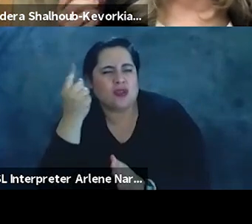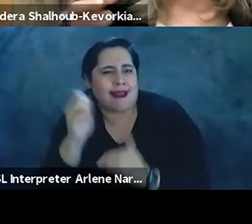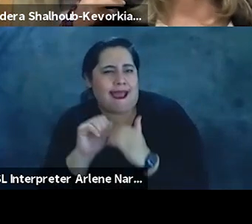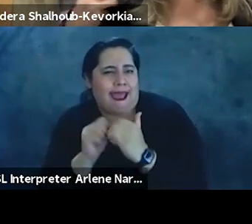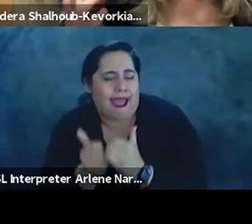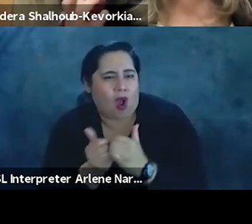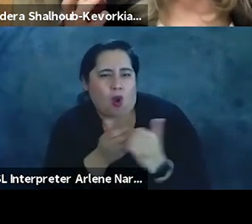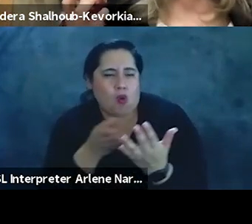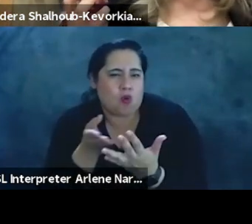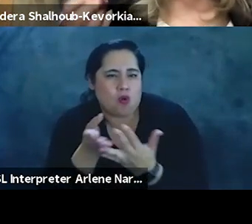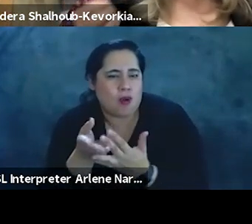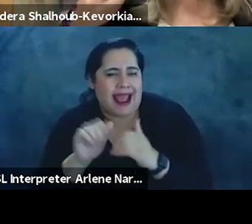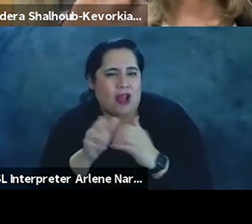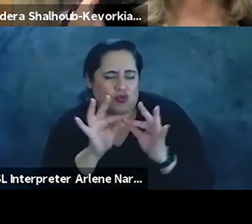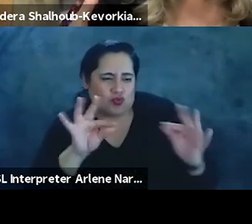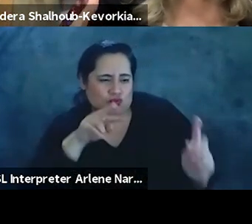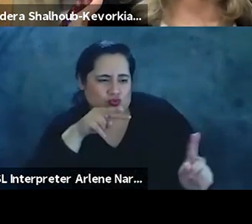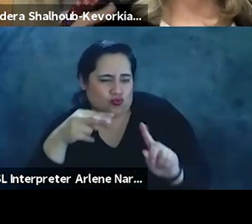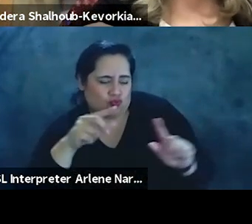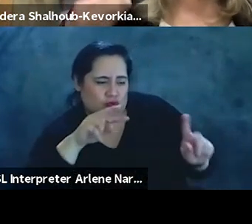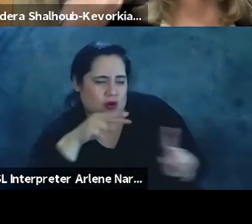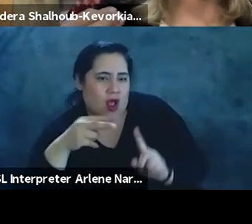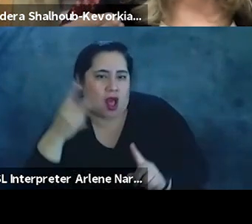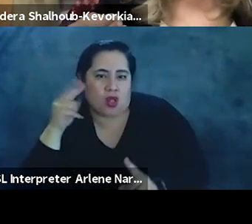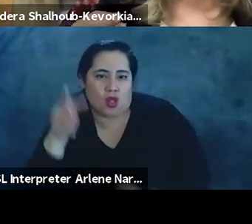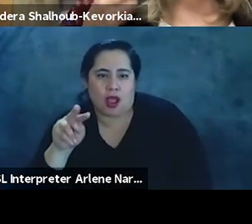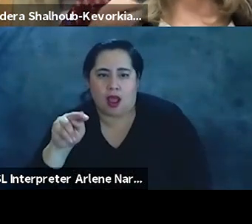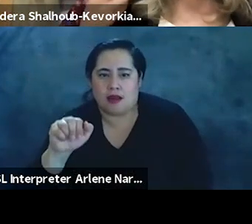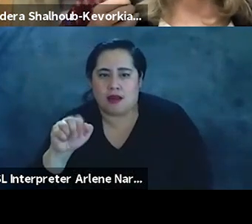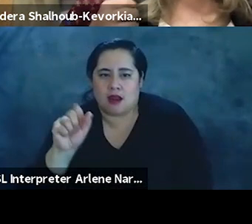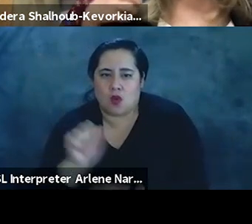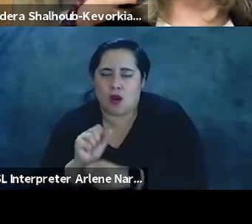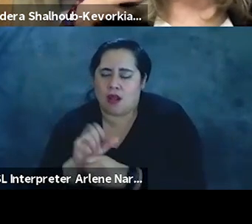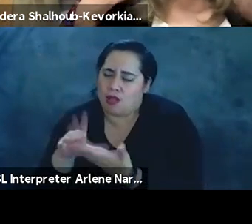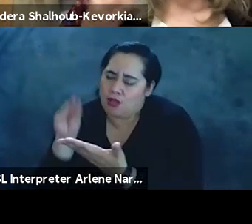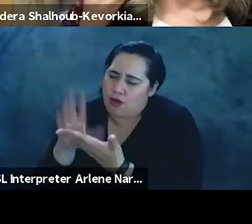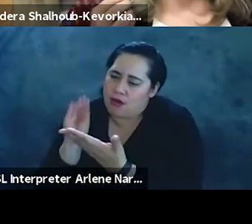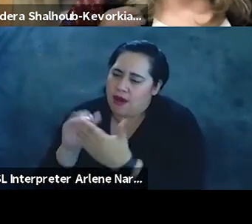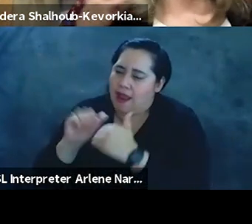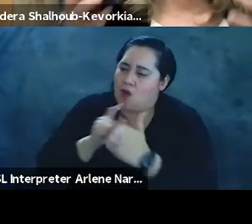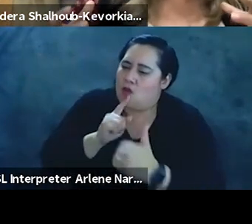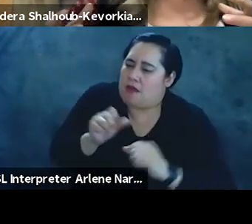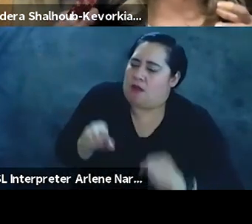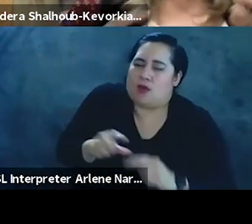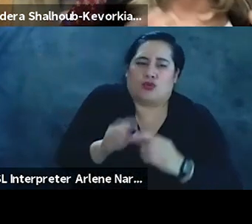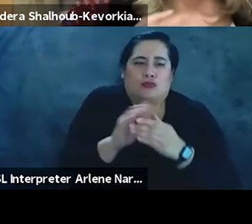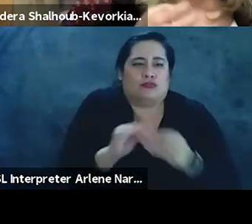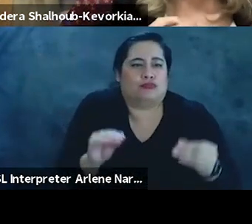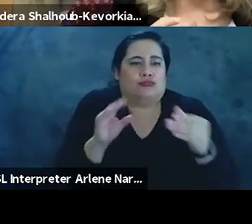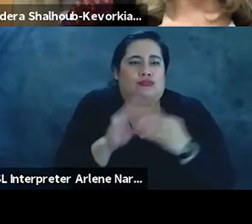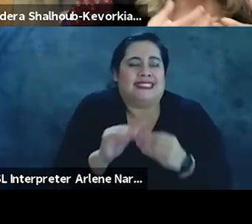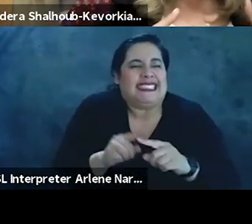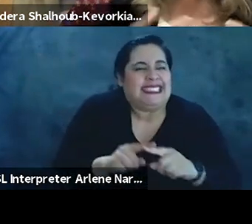call thing how to frame it looking at nadia's work and learning from it how to really be able to narrate in a